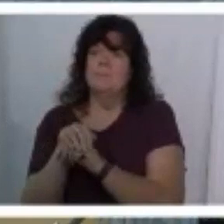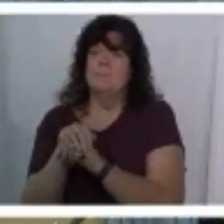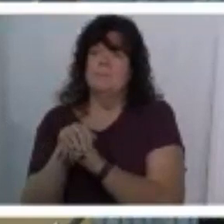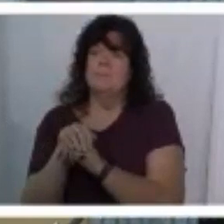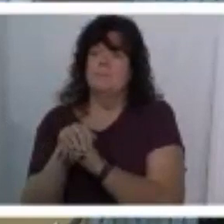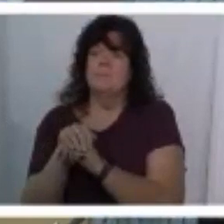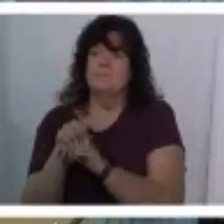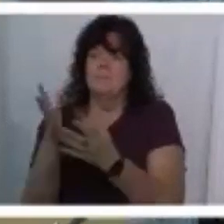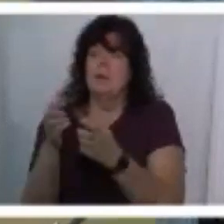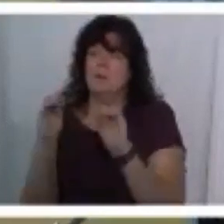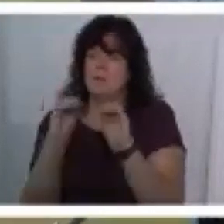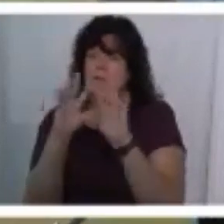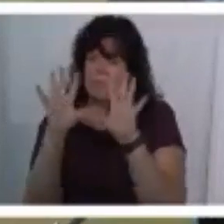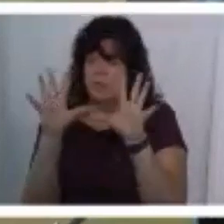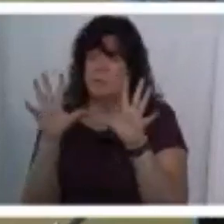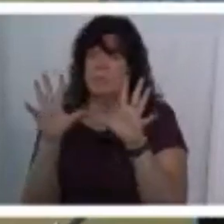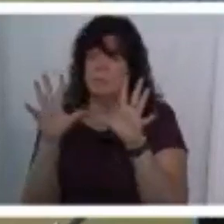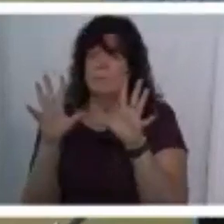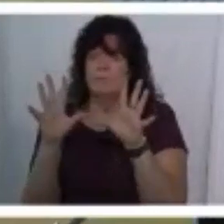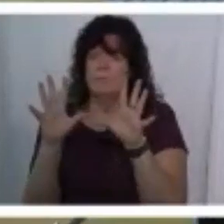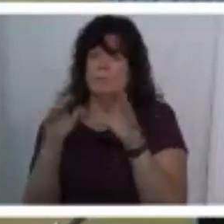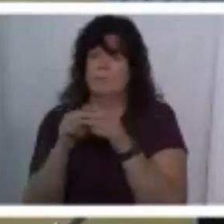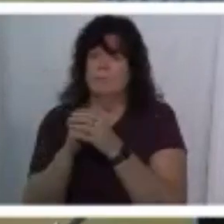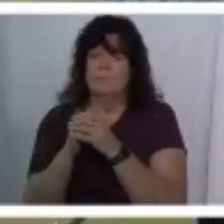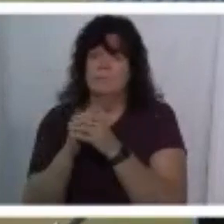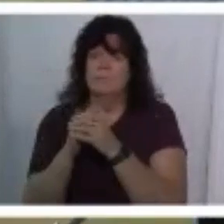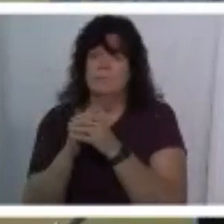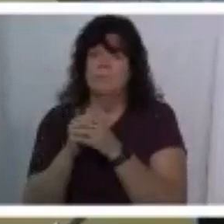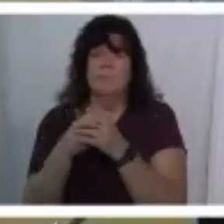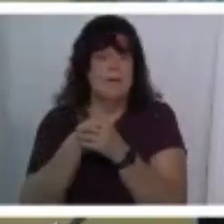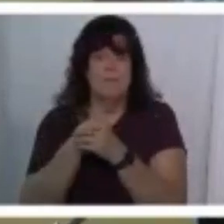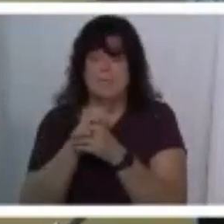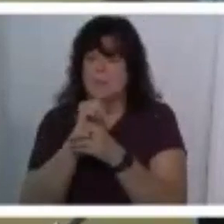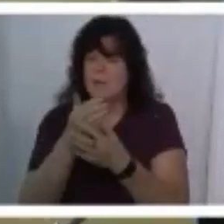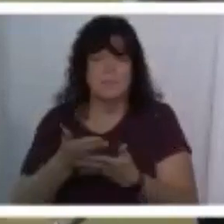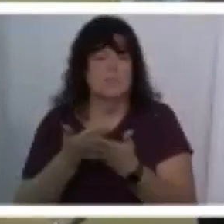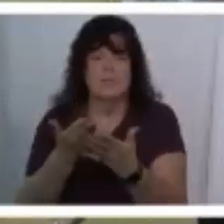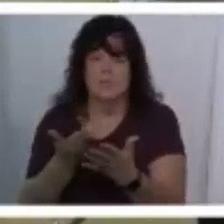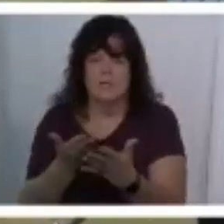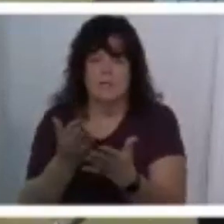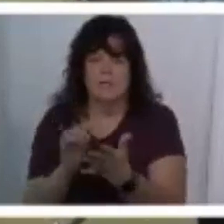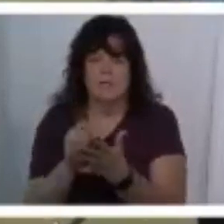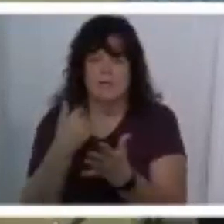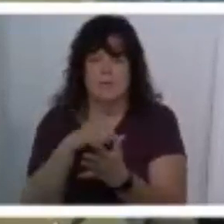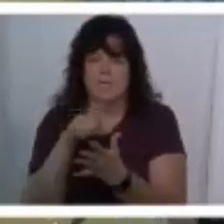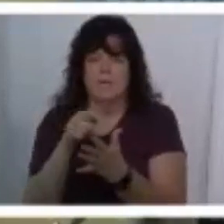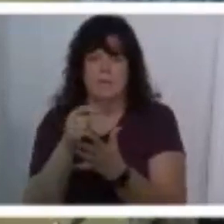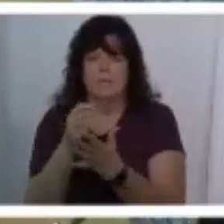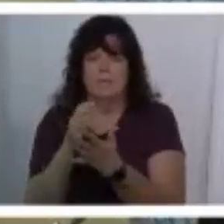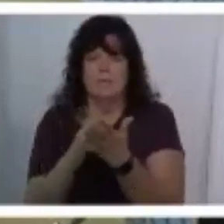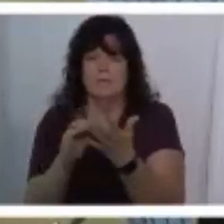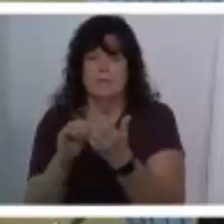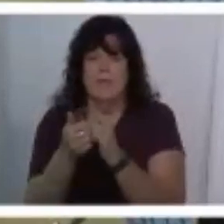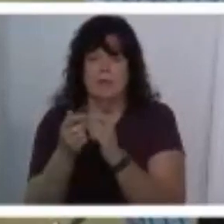i want to be clear uh i am not suggesting that we need somehow to